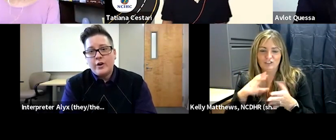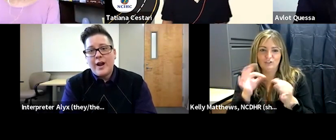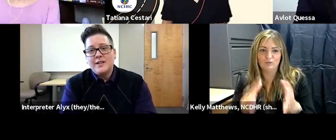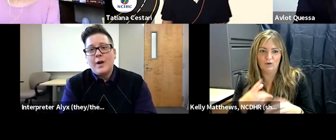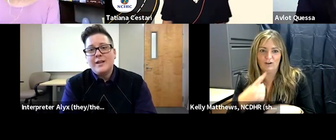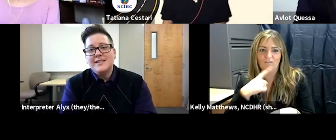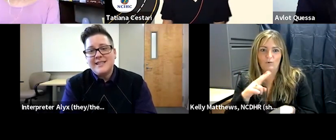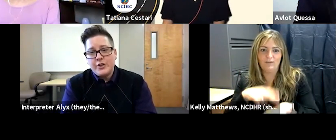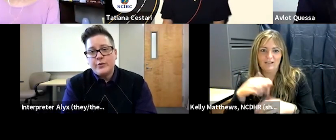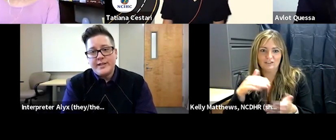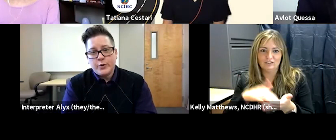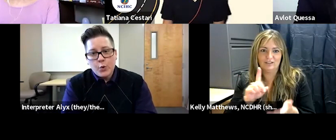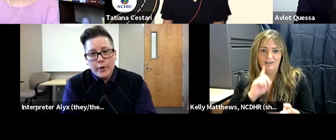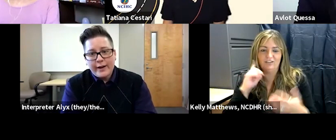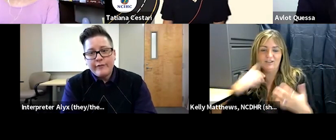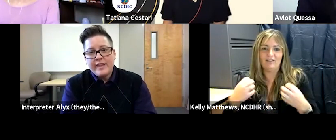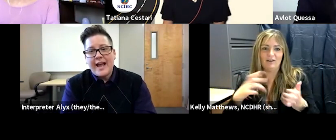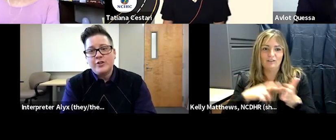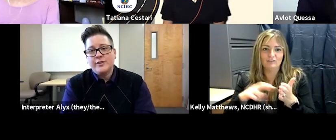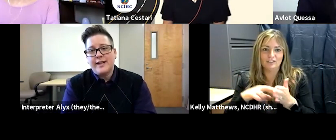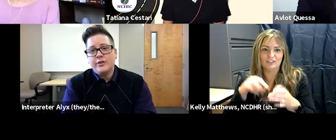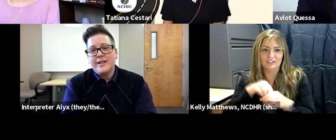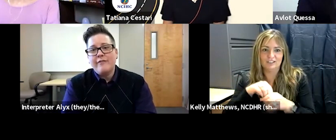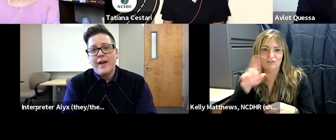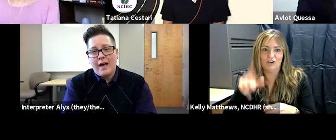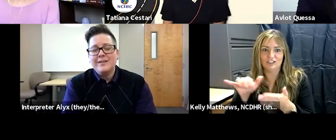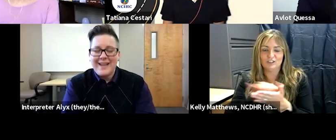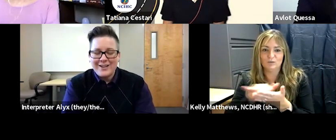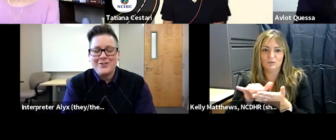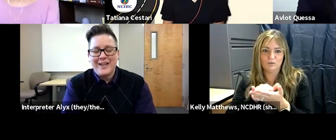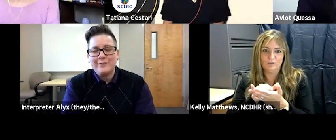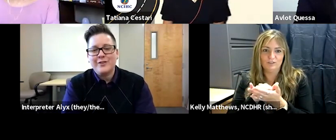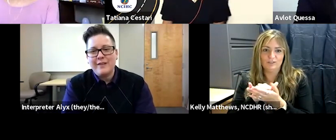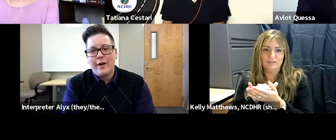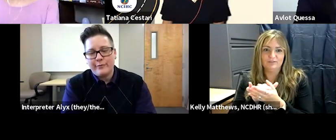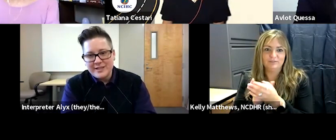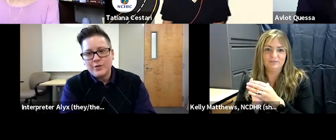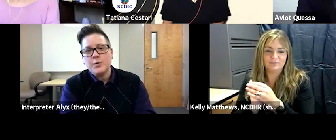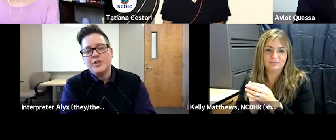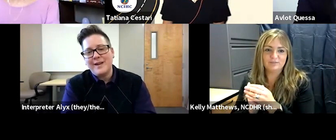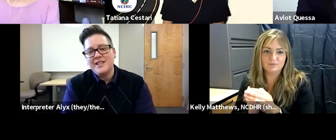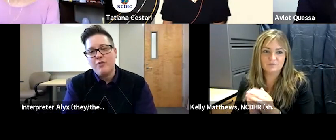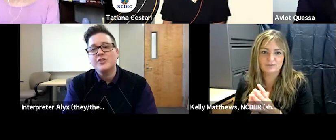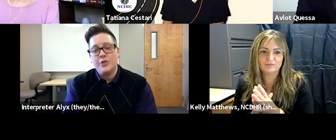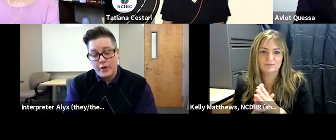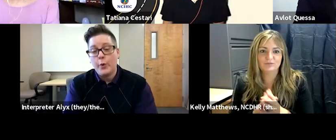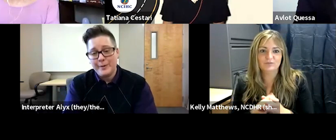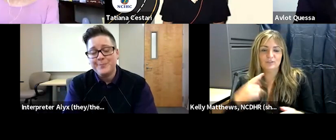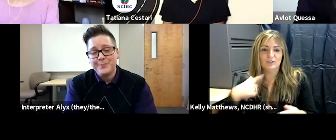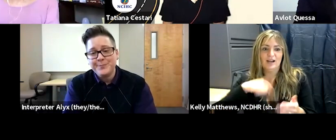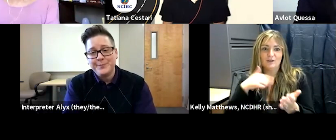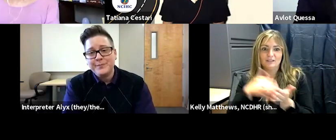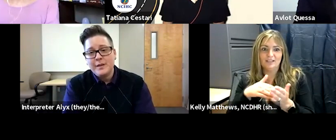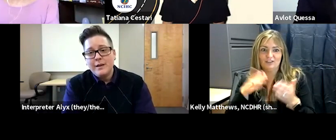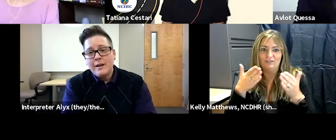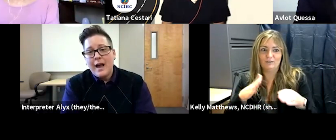coordinator as well as a senior research coordinator for the national center deaf deaf national center for deaf health research which is based in rochester new york